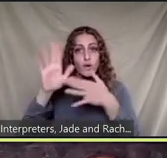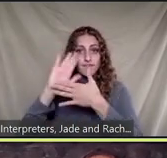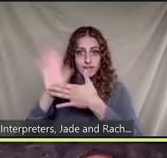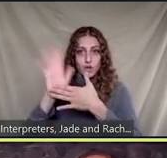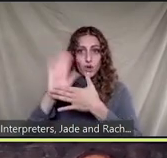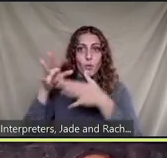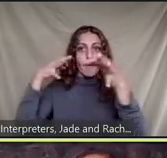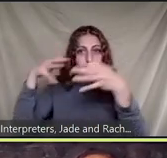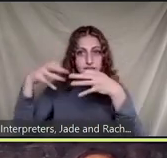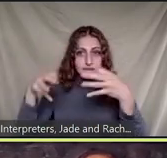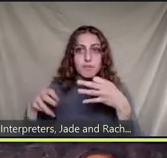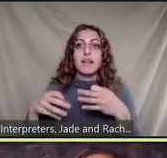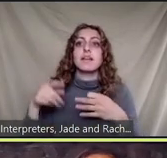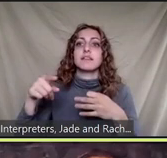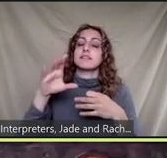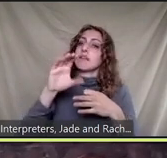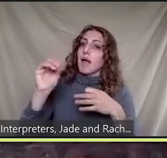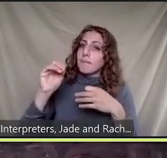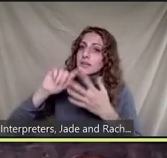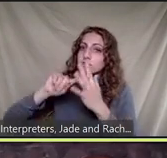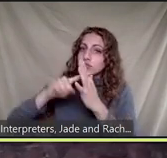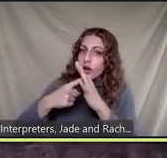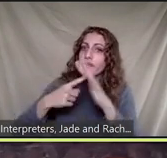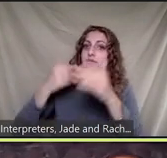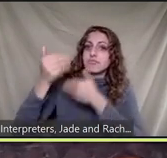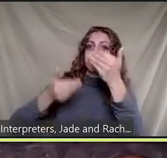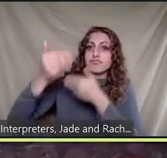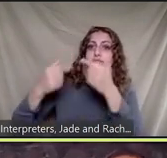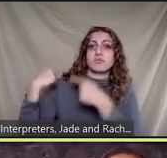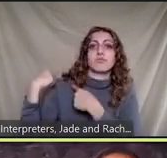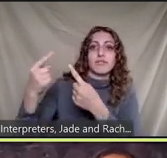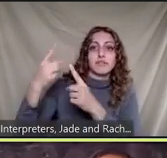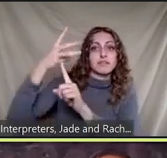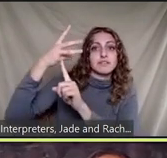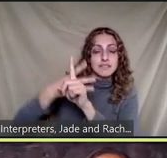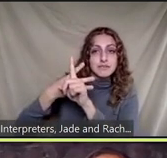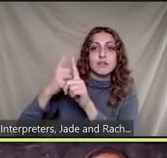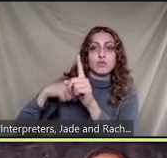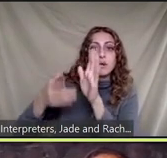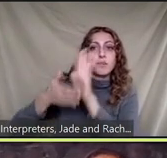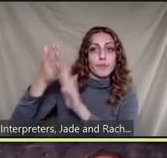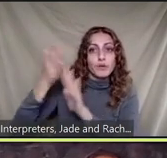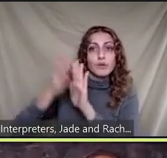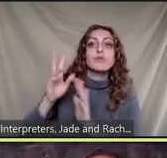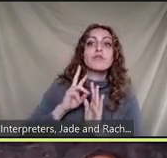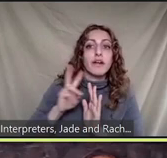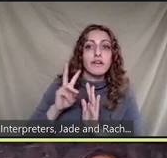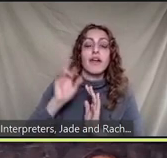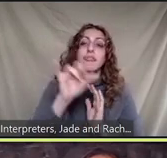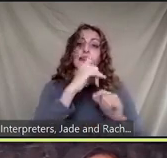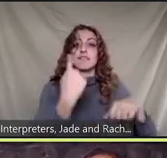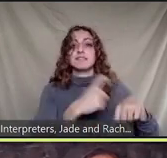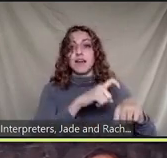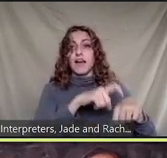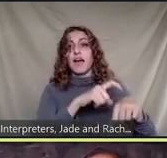tell you as the company has evolved so for six months we have produced vodka and actually during that time from march through